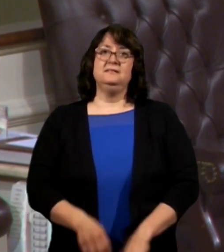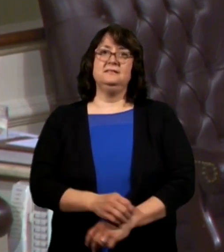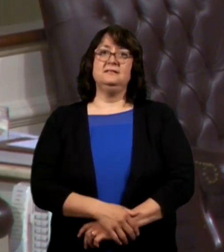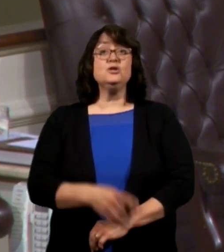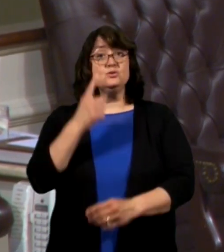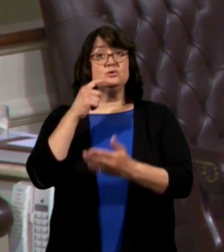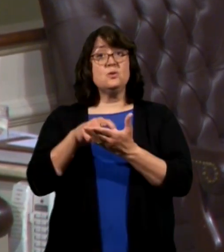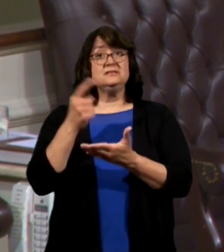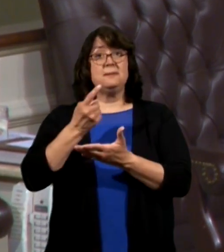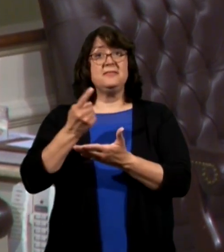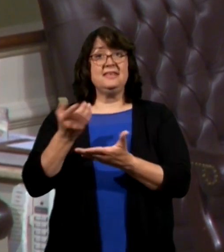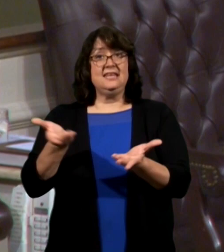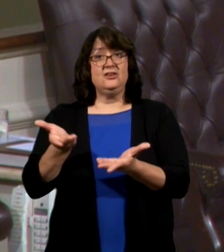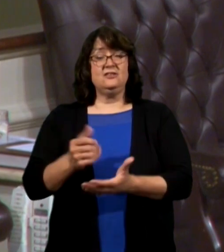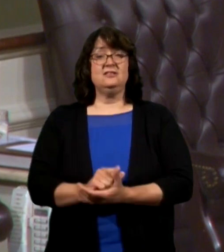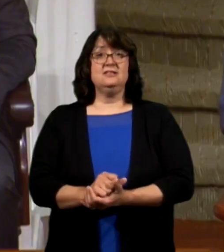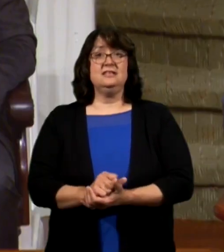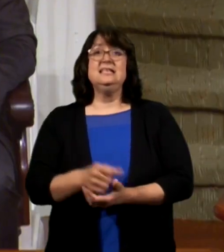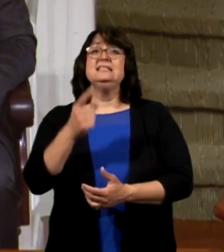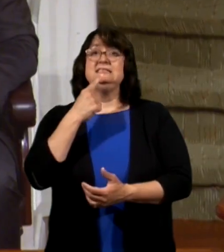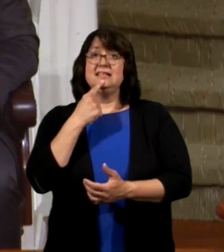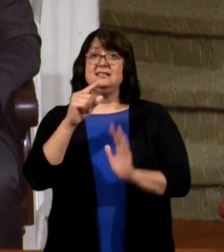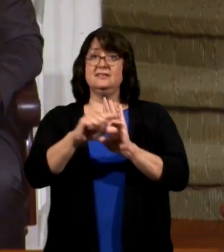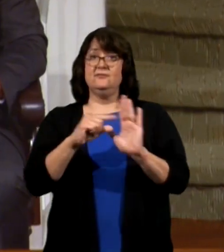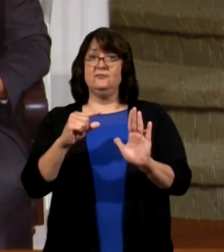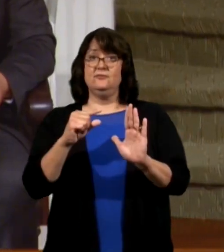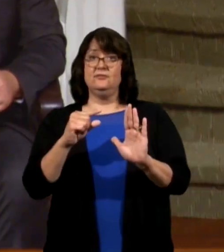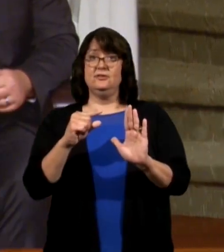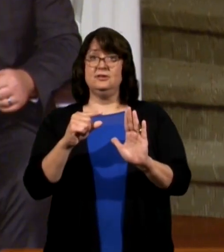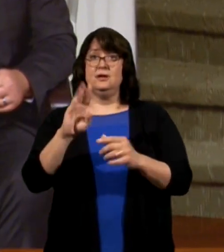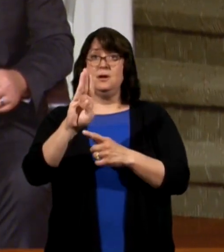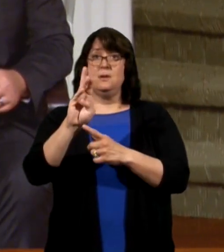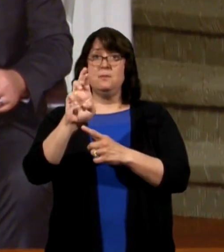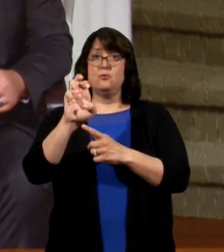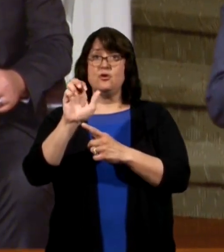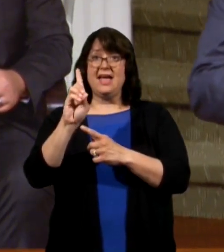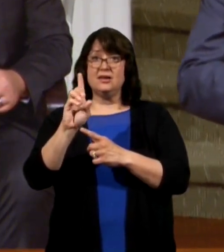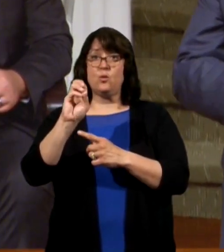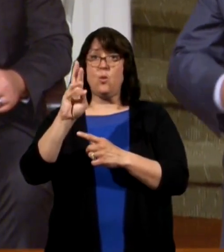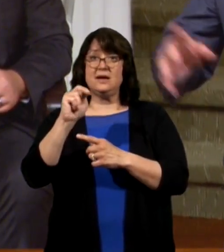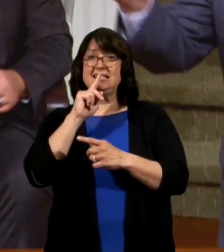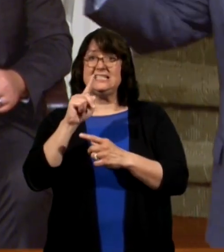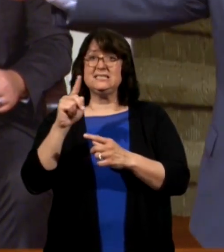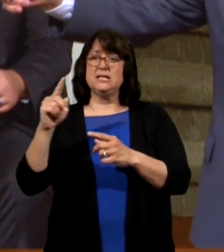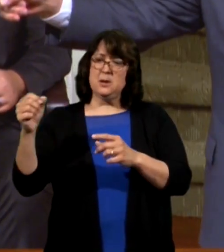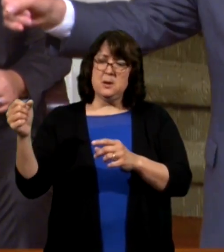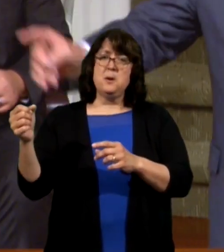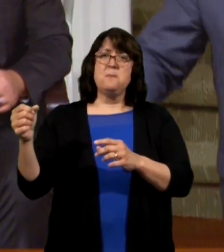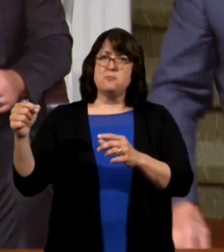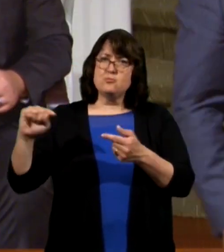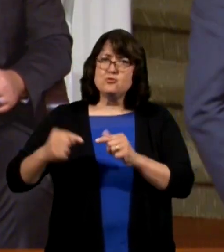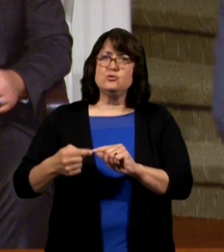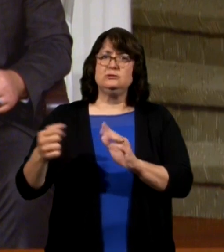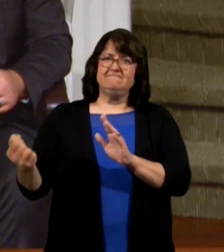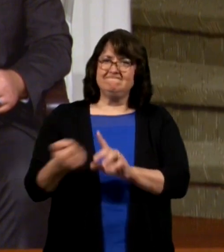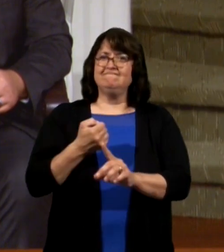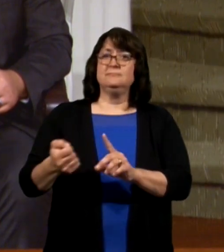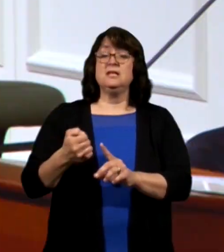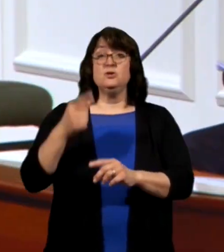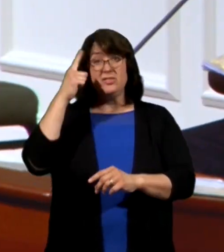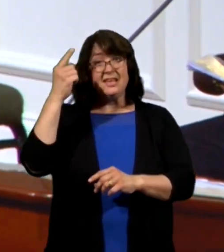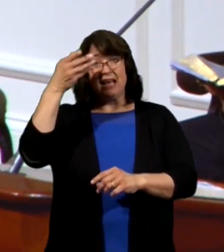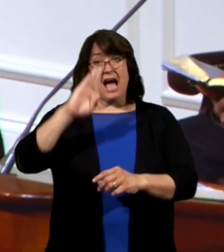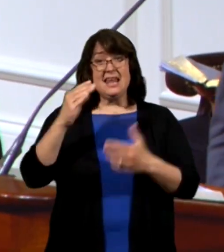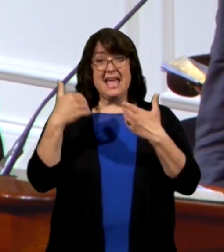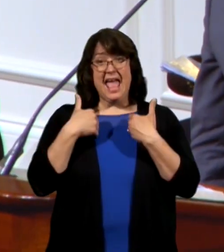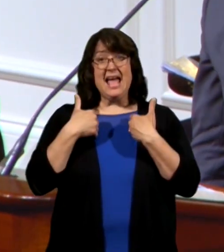notice something here it says bread corn is bruised do you believe that God has a hammer